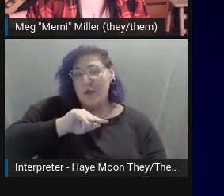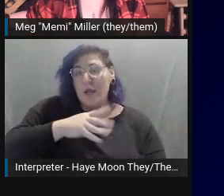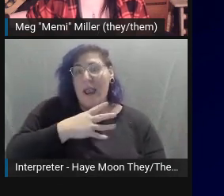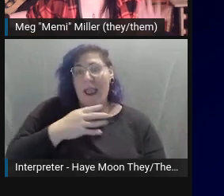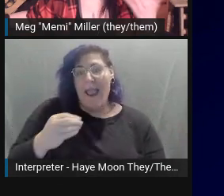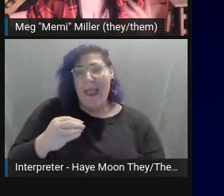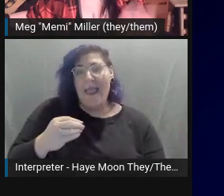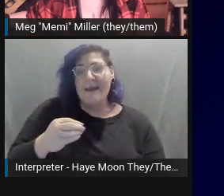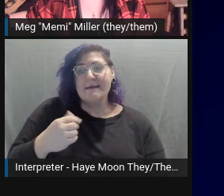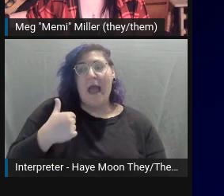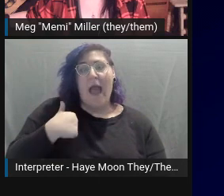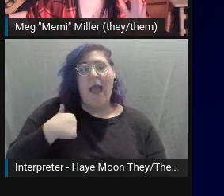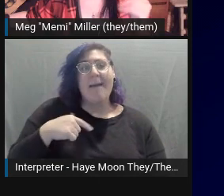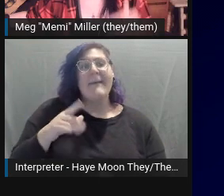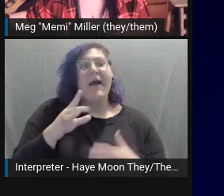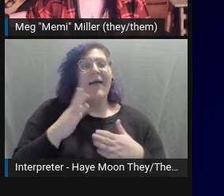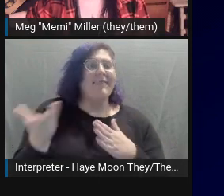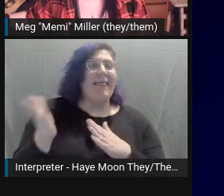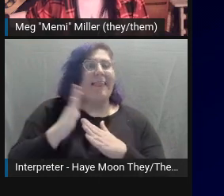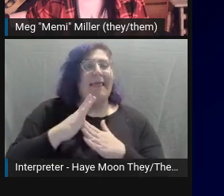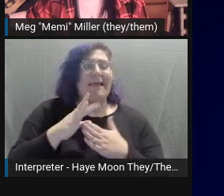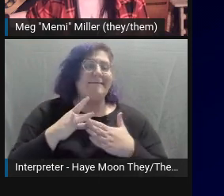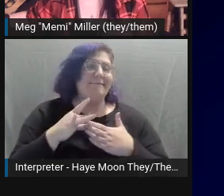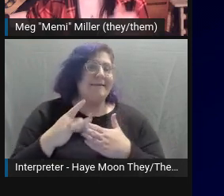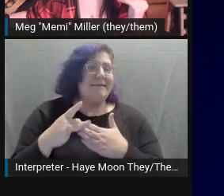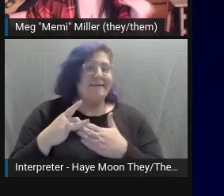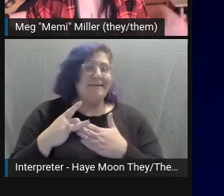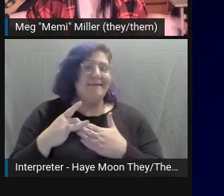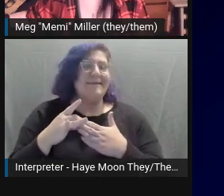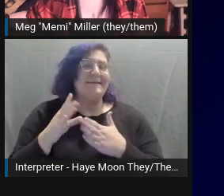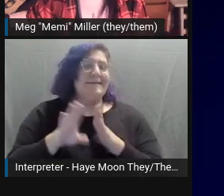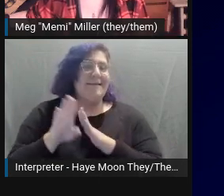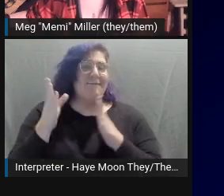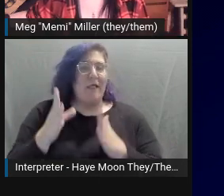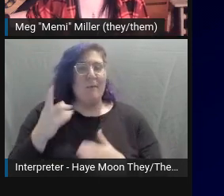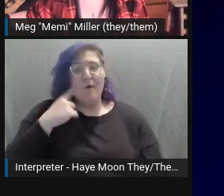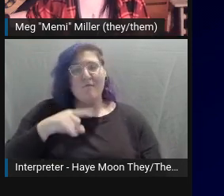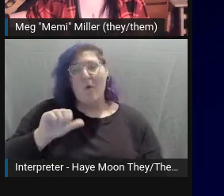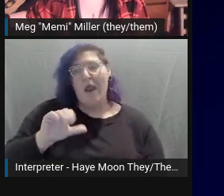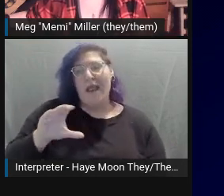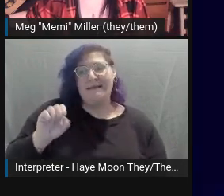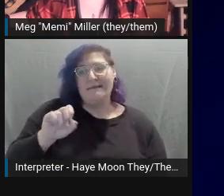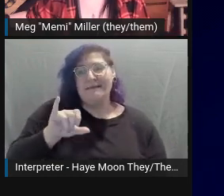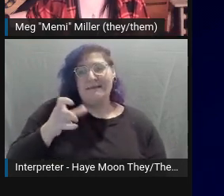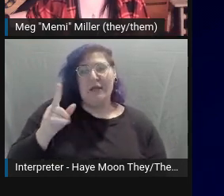AccessiCart. And suddenly I've forgotten who I am. So I'm just reading this straight off the slide. Thank you for tuning in.